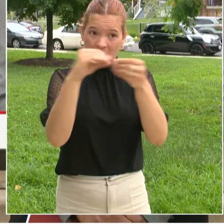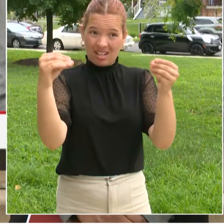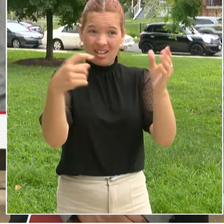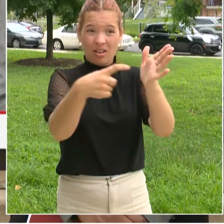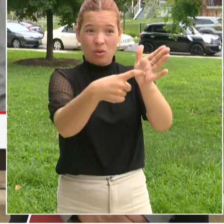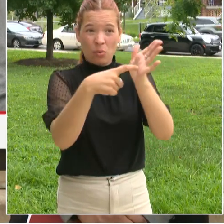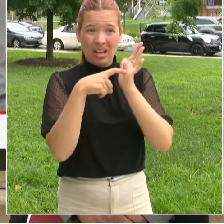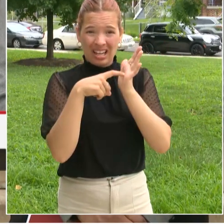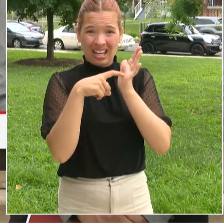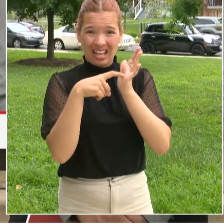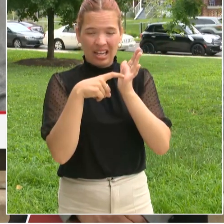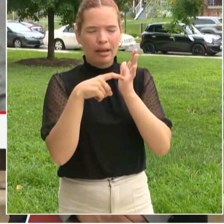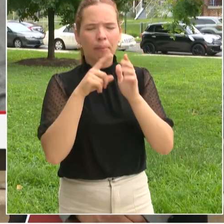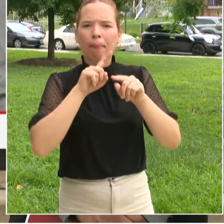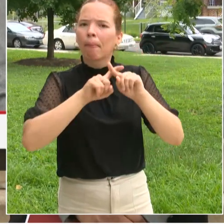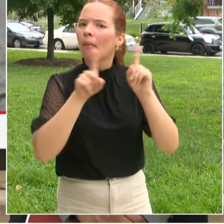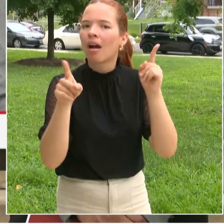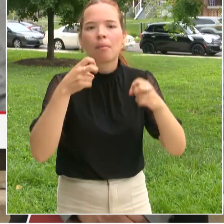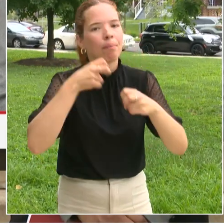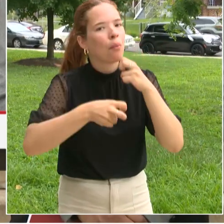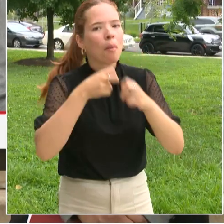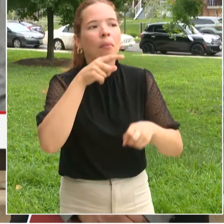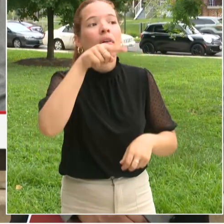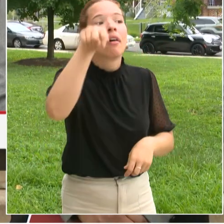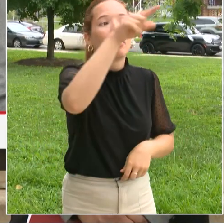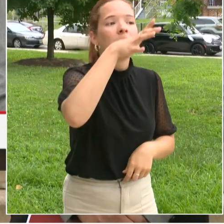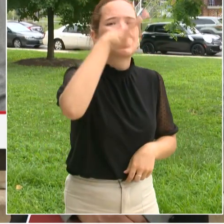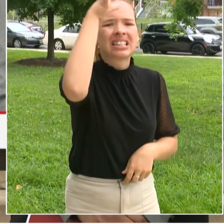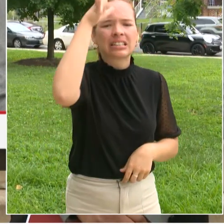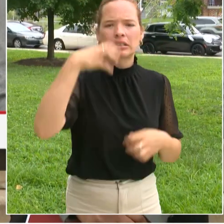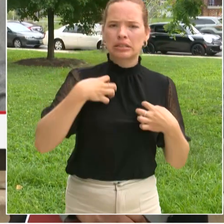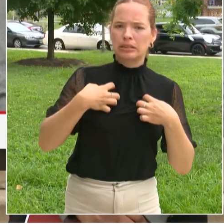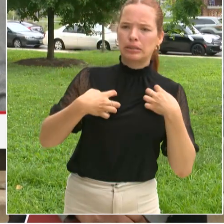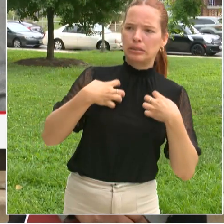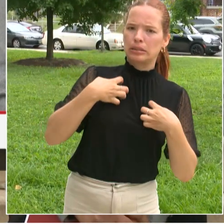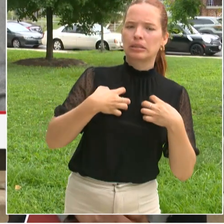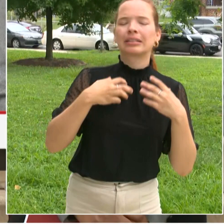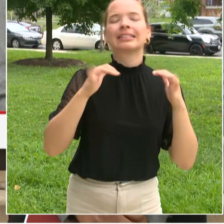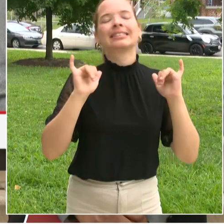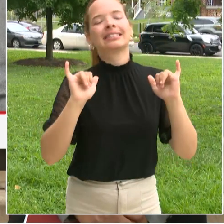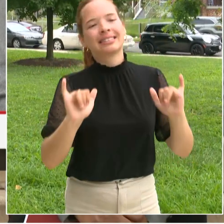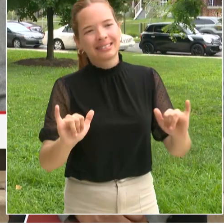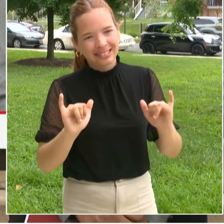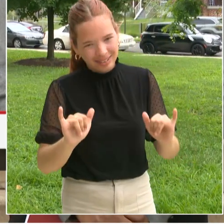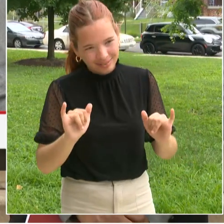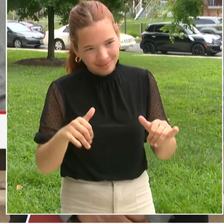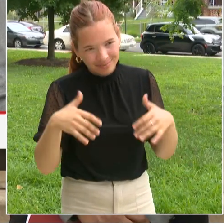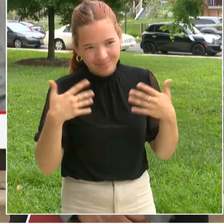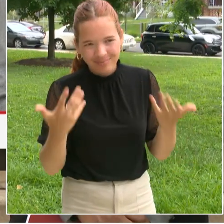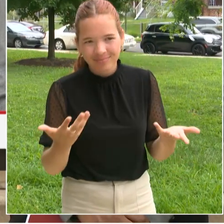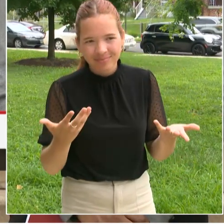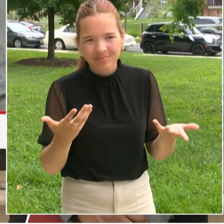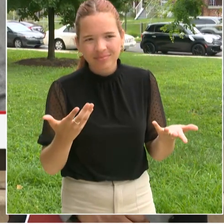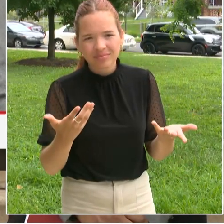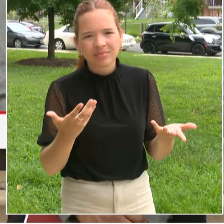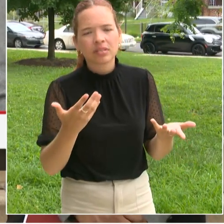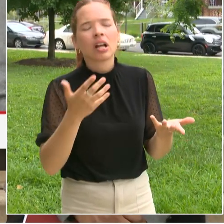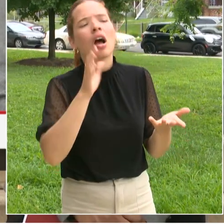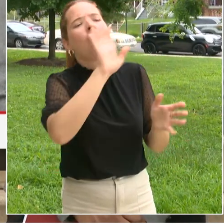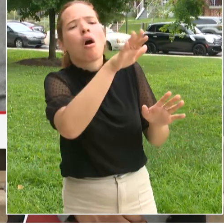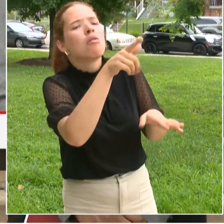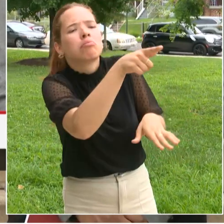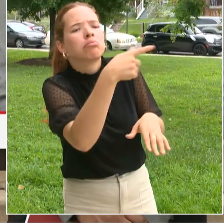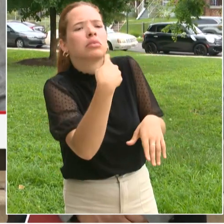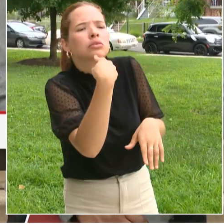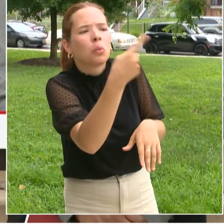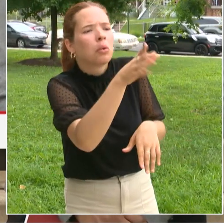finding a lot of families are opting in to the COVID vaccine in particular. There is also there can be some confusion